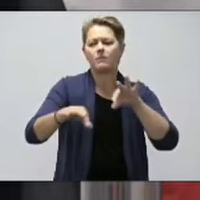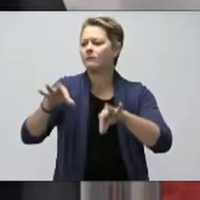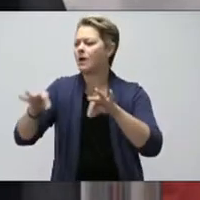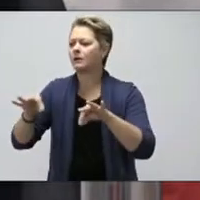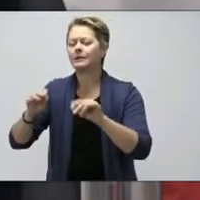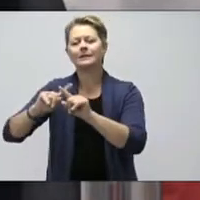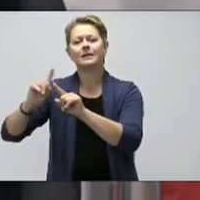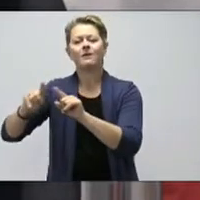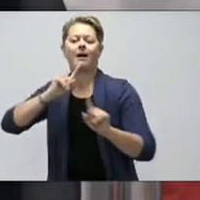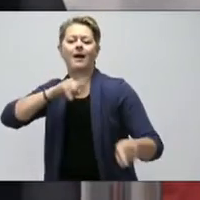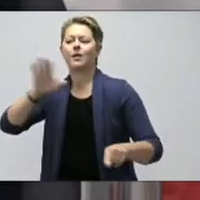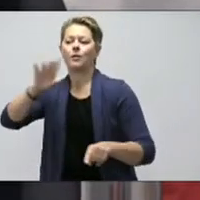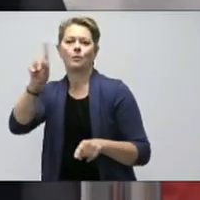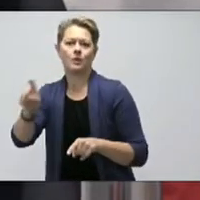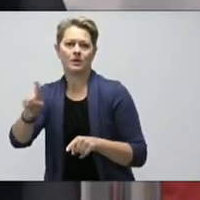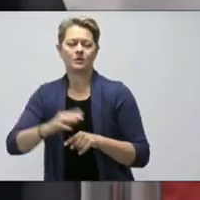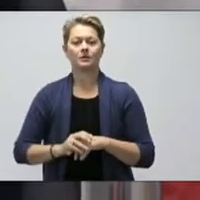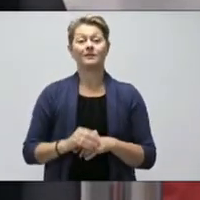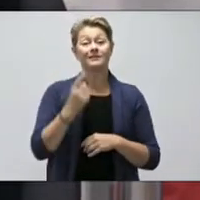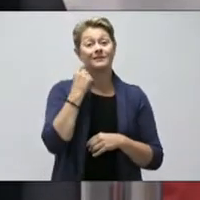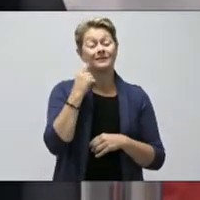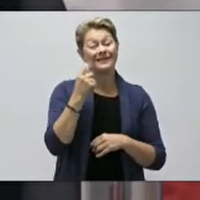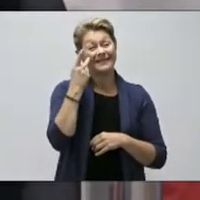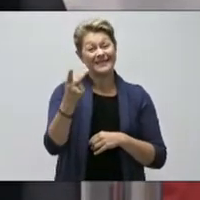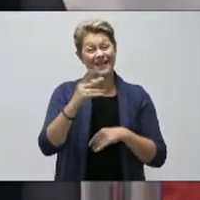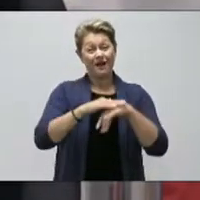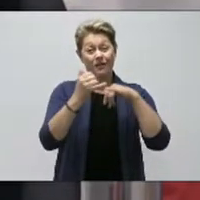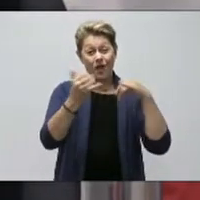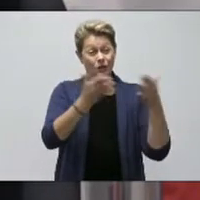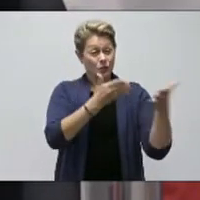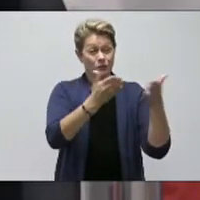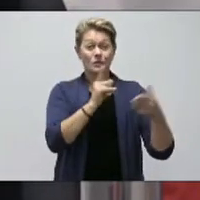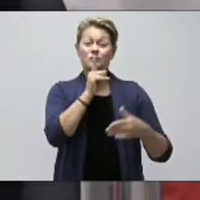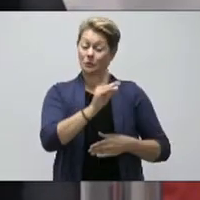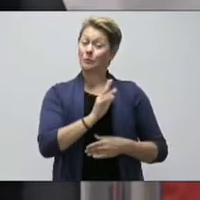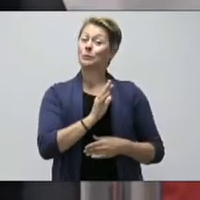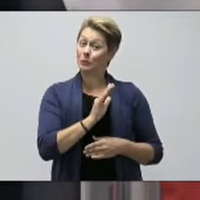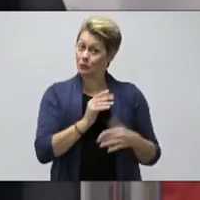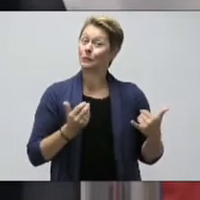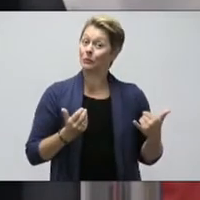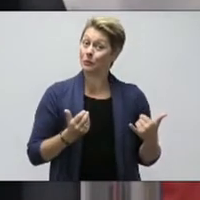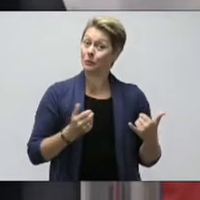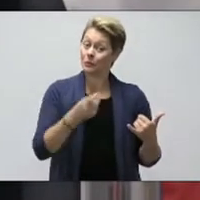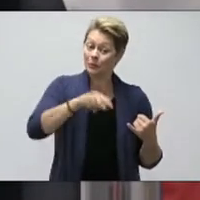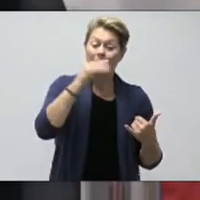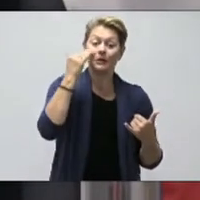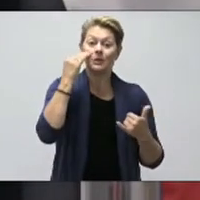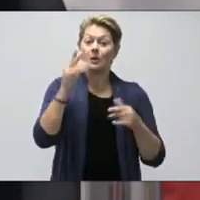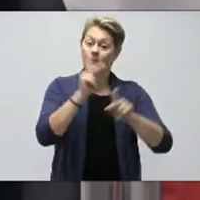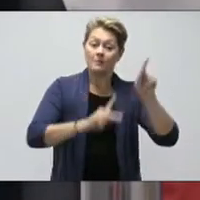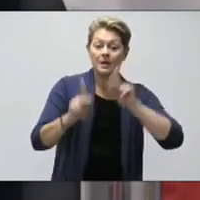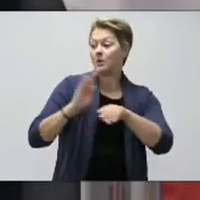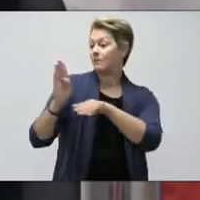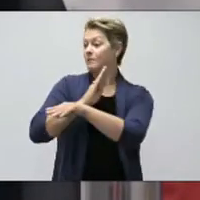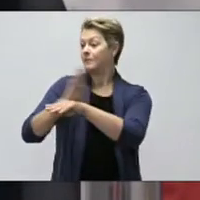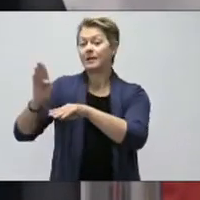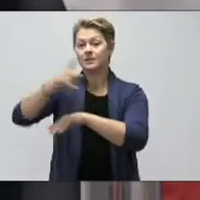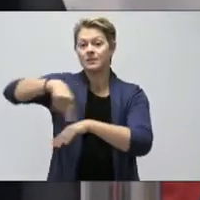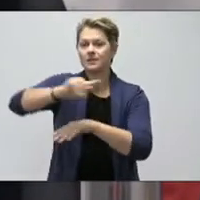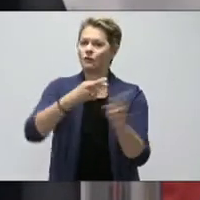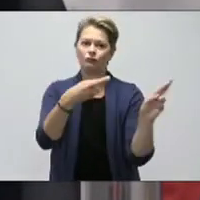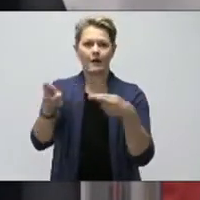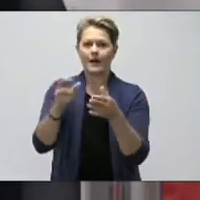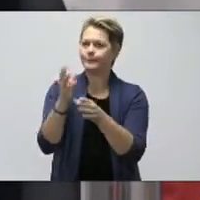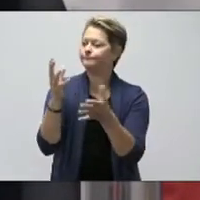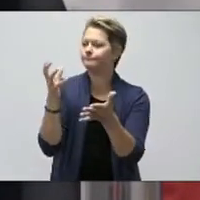months, we've seen how useful online services can be, and we know that people and businesses in the province are ready to use them. We have